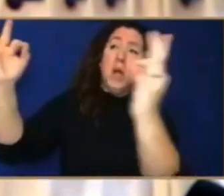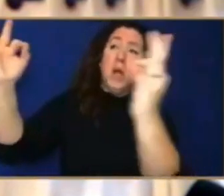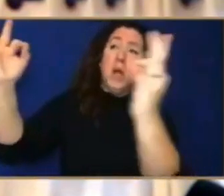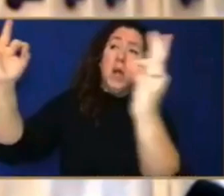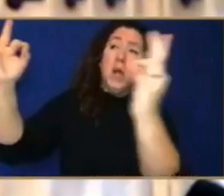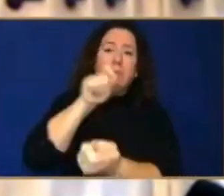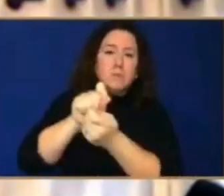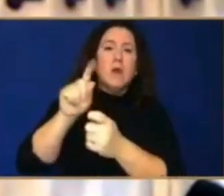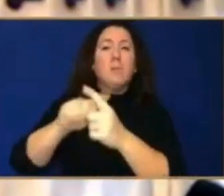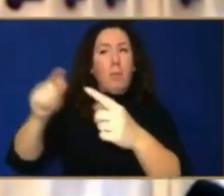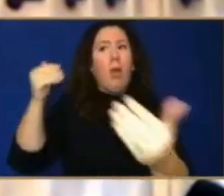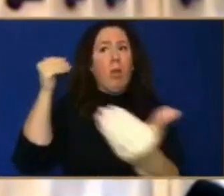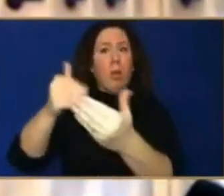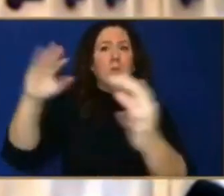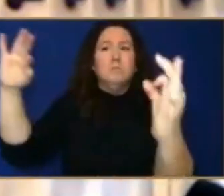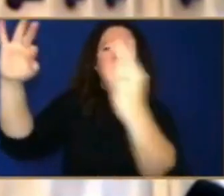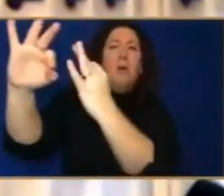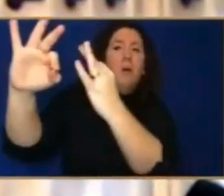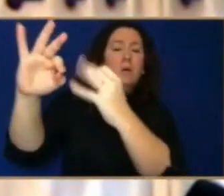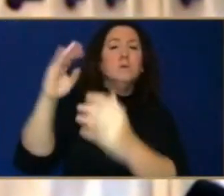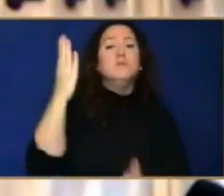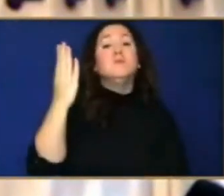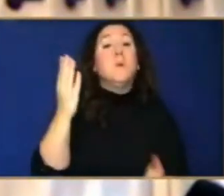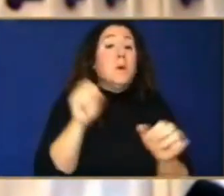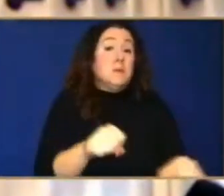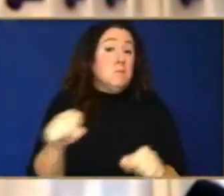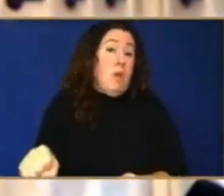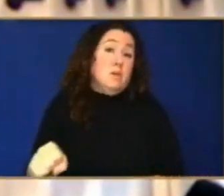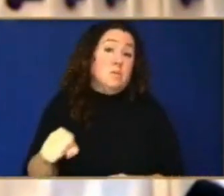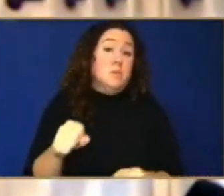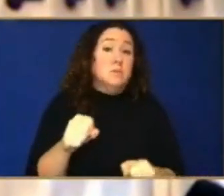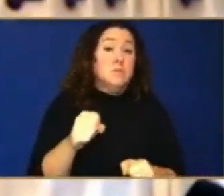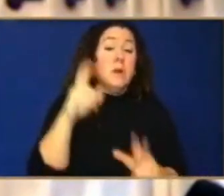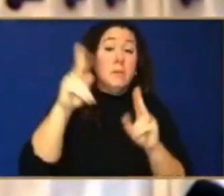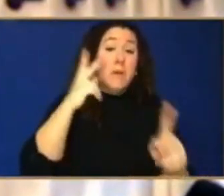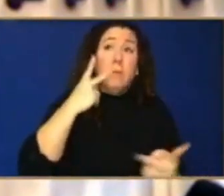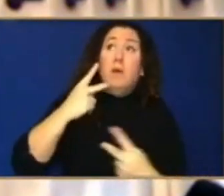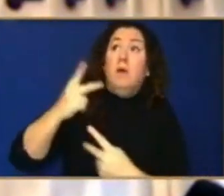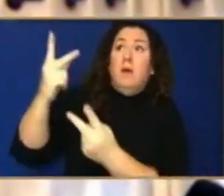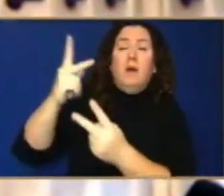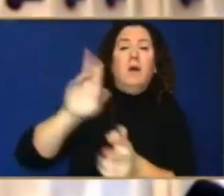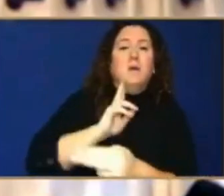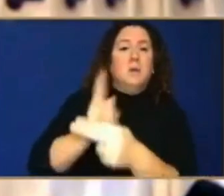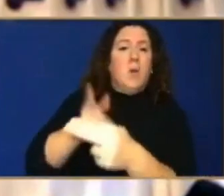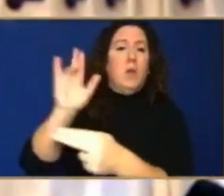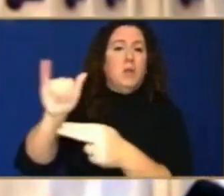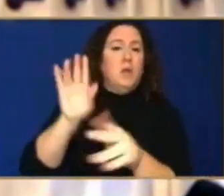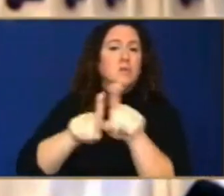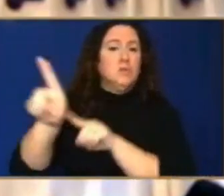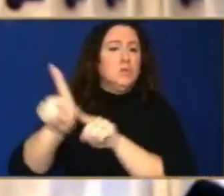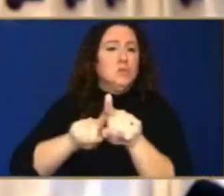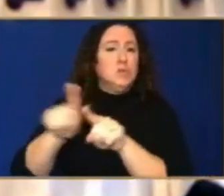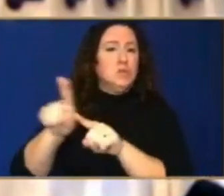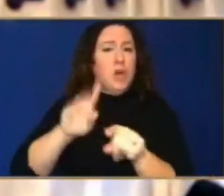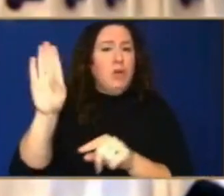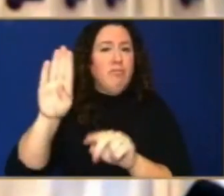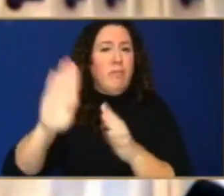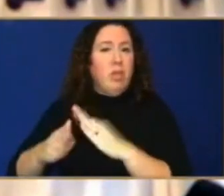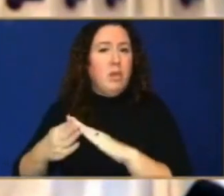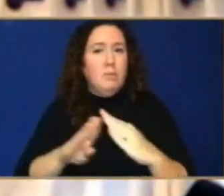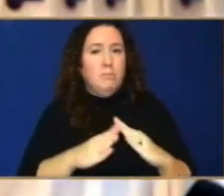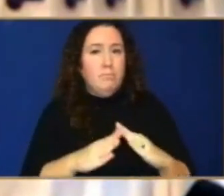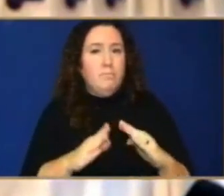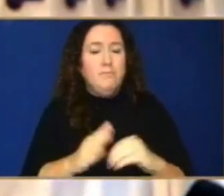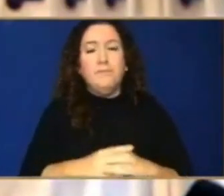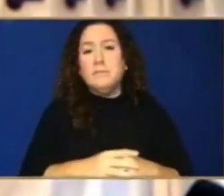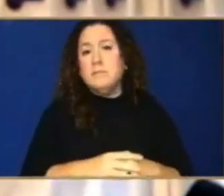like this is was what was referred to as the as the Star of Bethlehem. But there are many other possible things this could have been as well. For